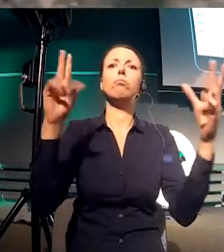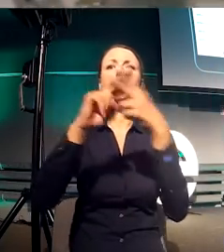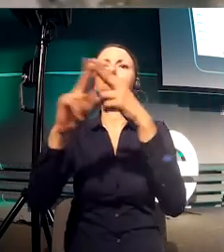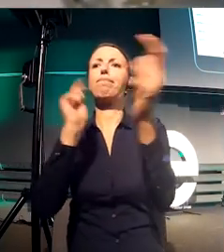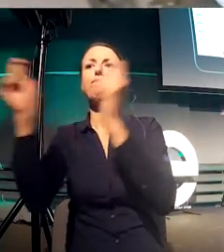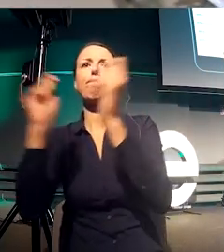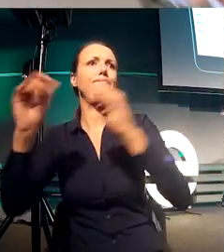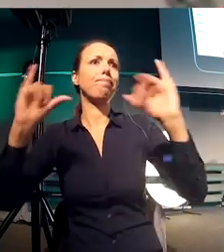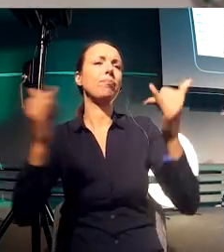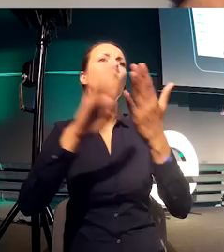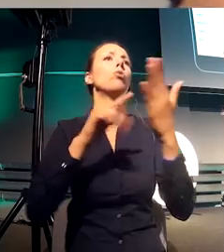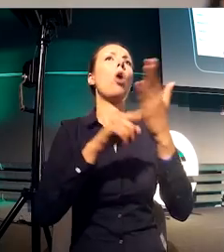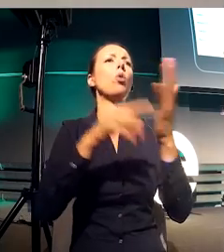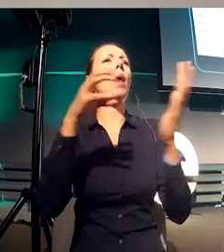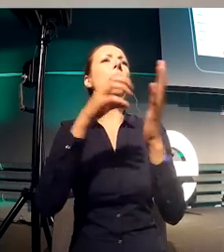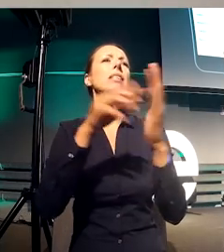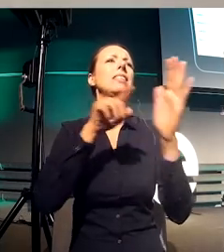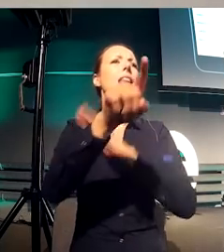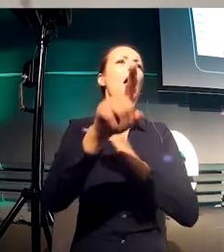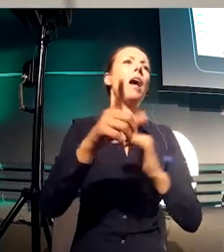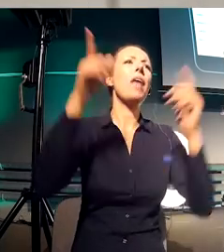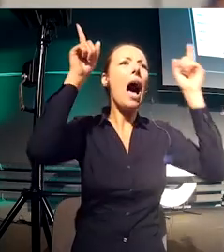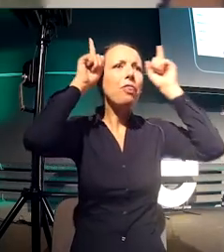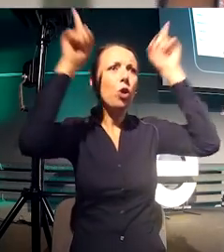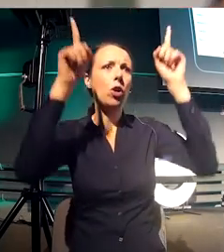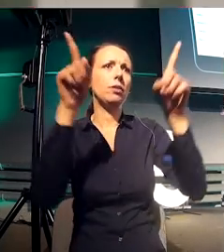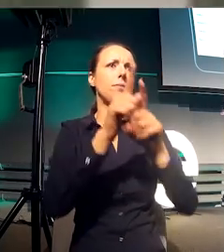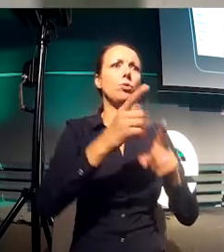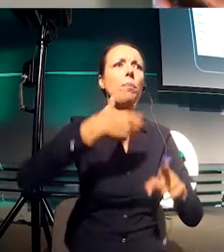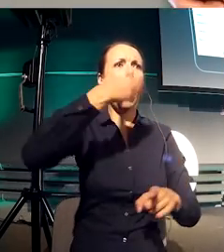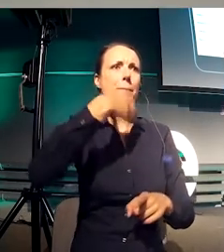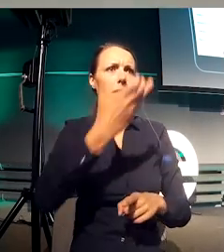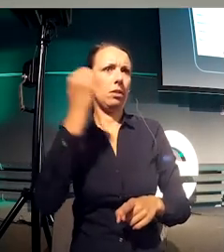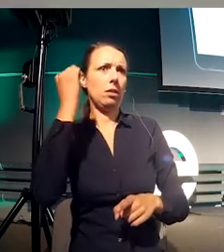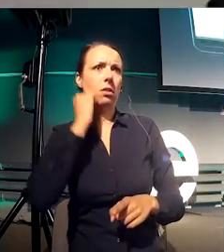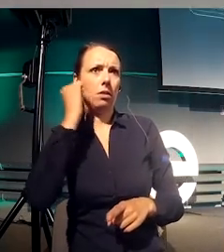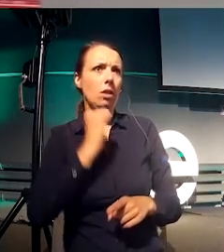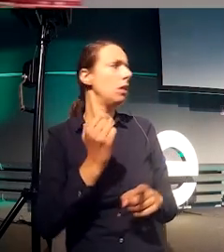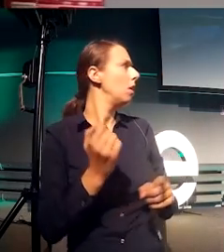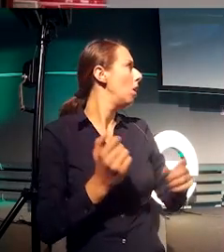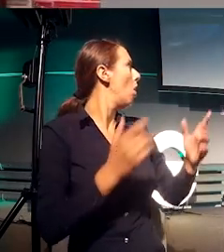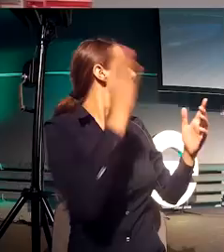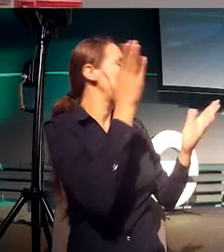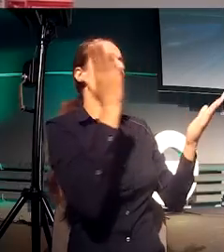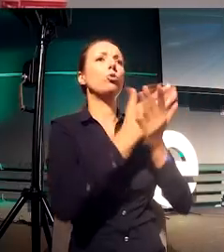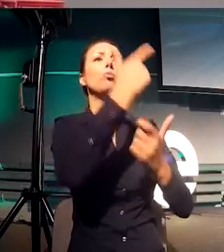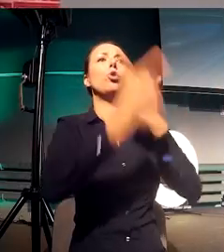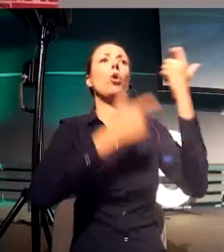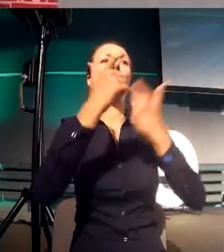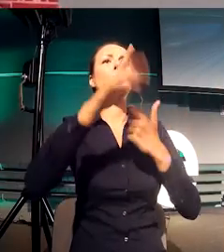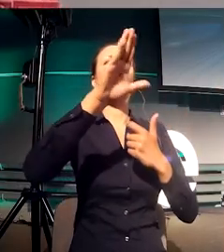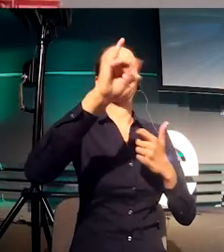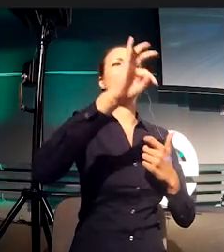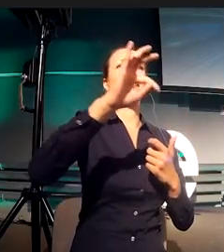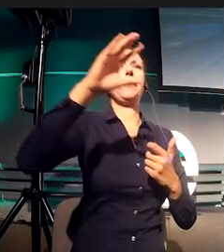we went off and created something for B2B and enterprise solutions. And here, once I